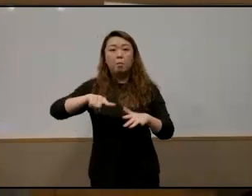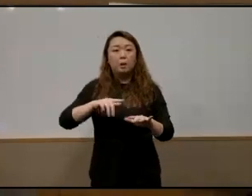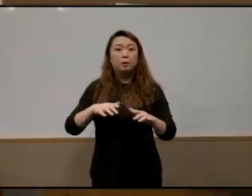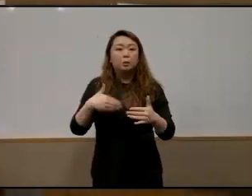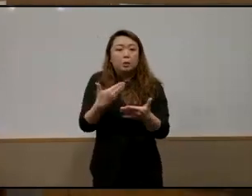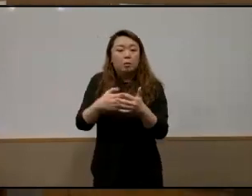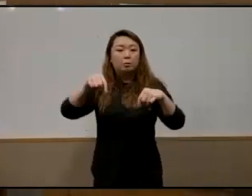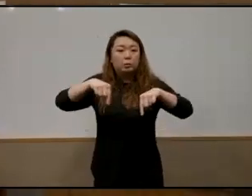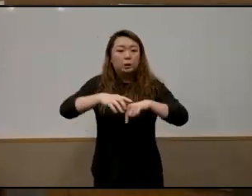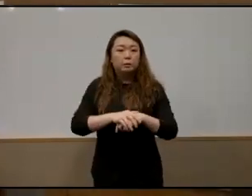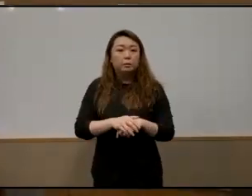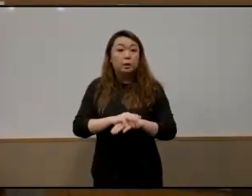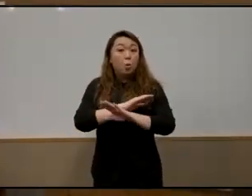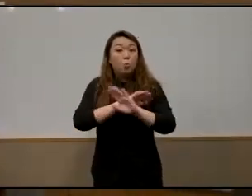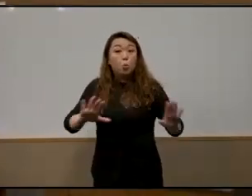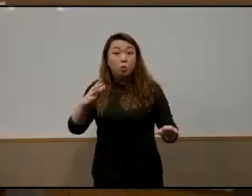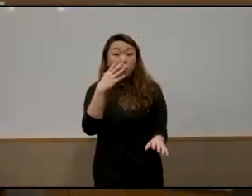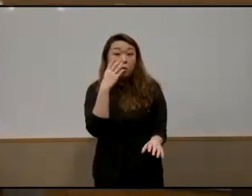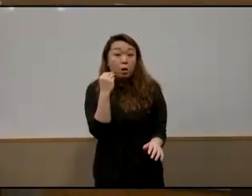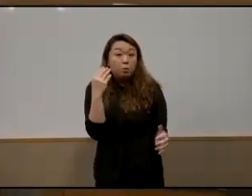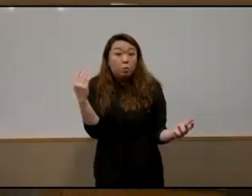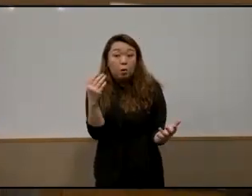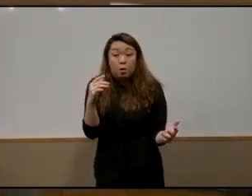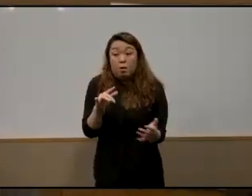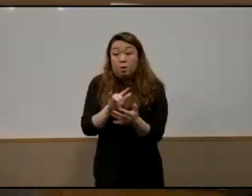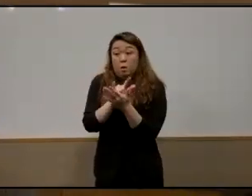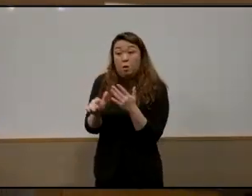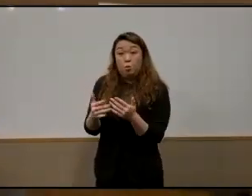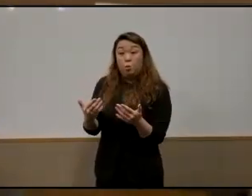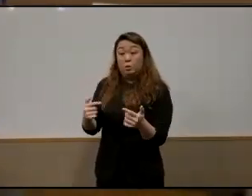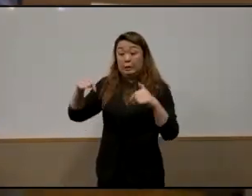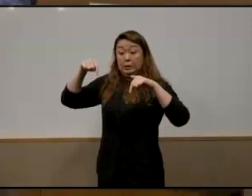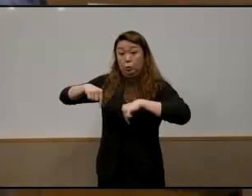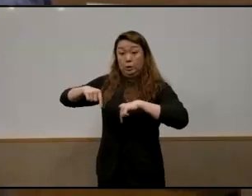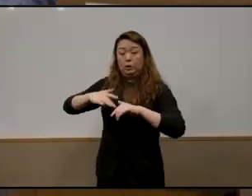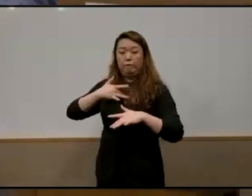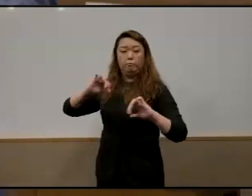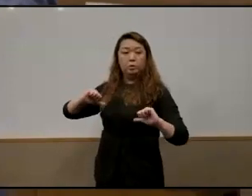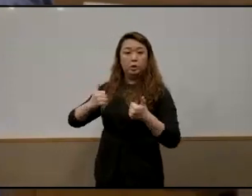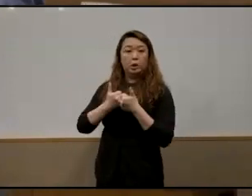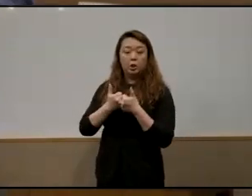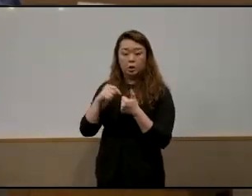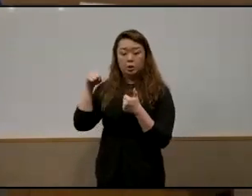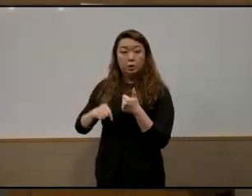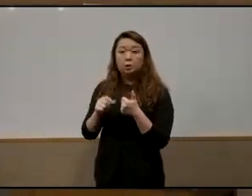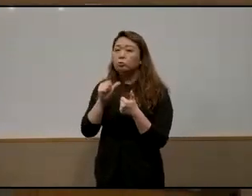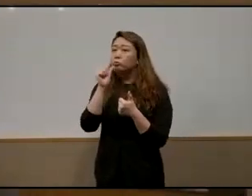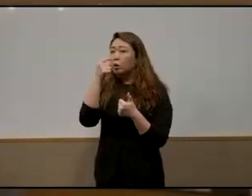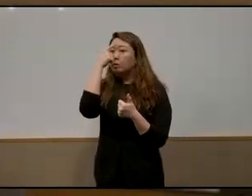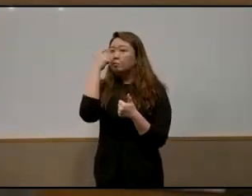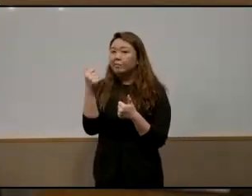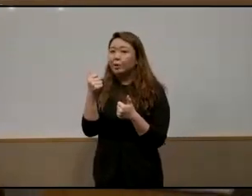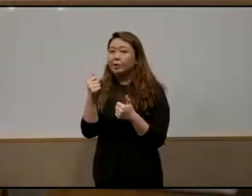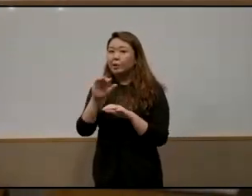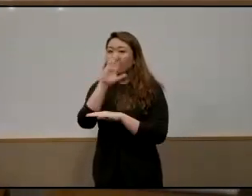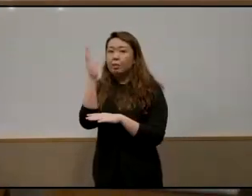not lest we forget that those who today are challenged are not because of the lack of trying